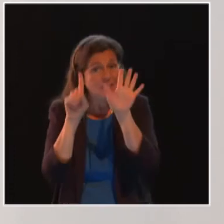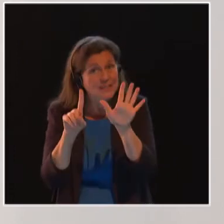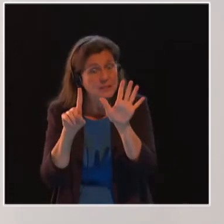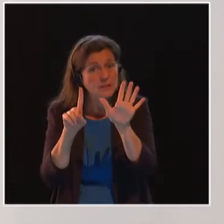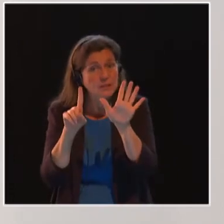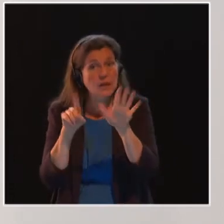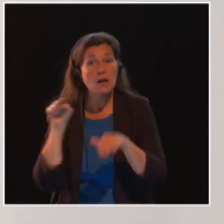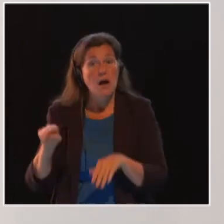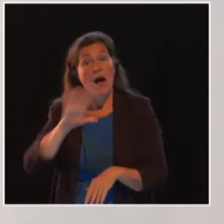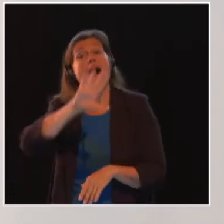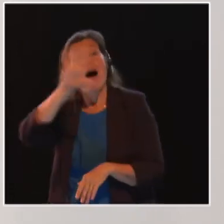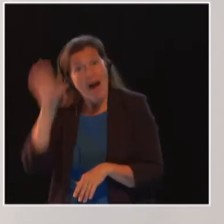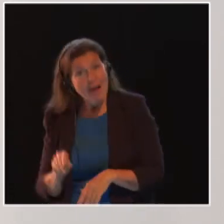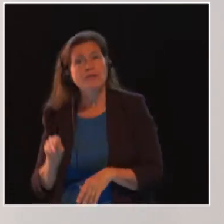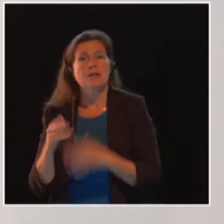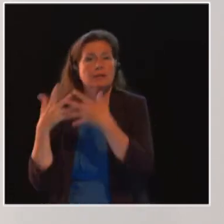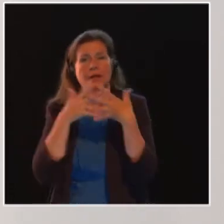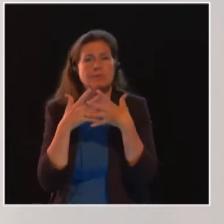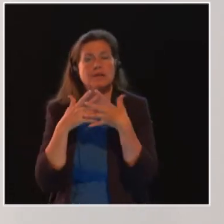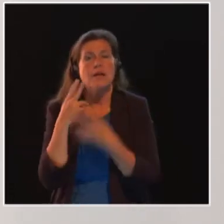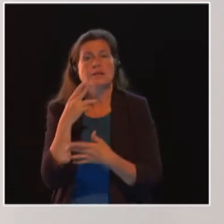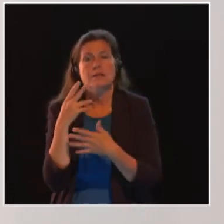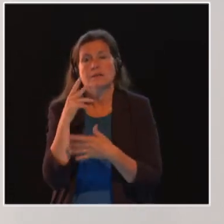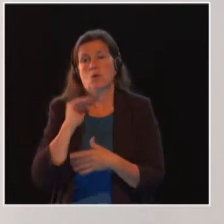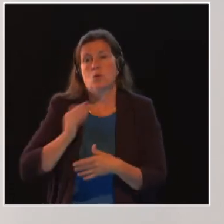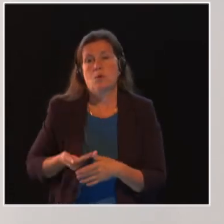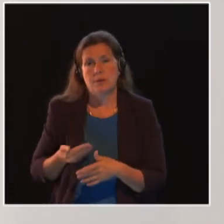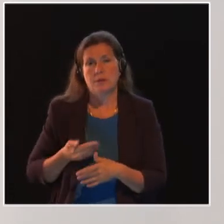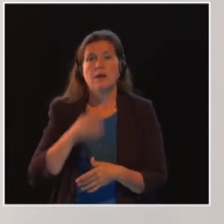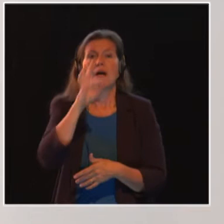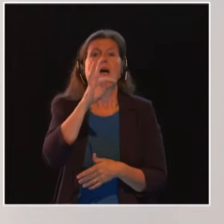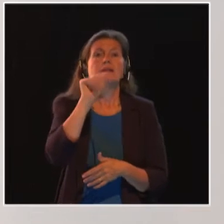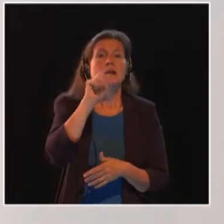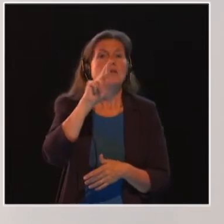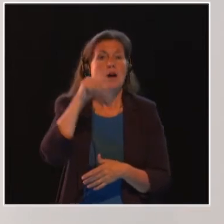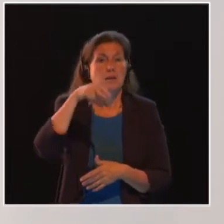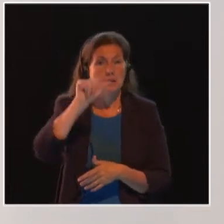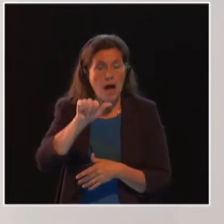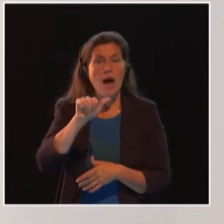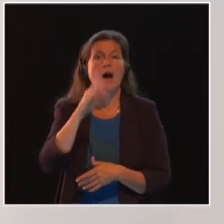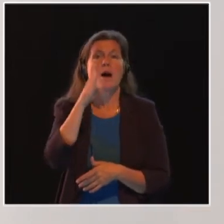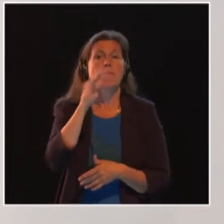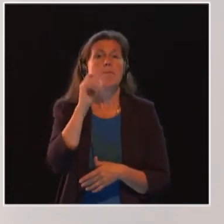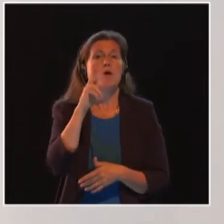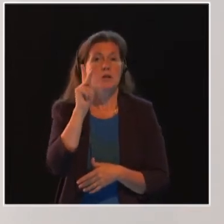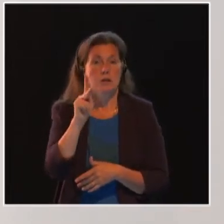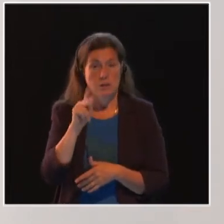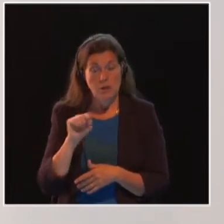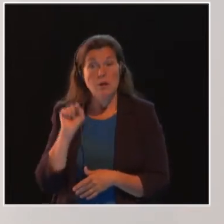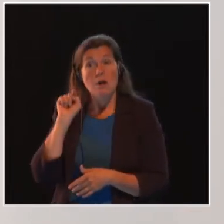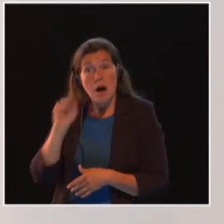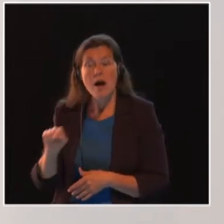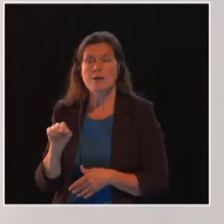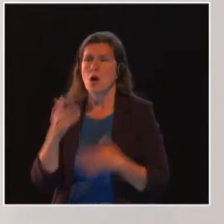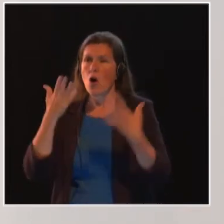begun by an African-American woman in the U.S. named Tarana Burke. And the purpose of Me Too was to give